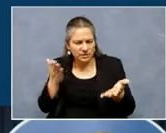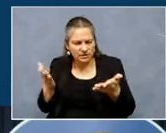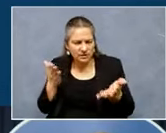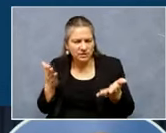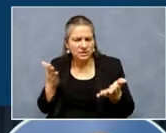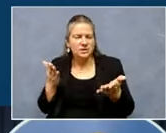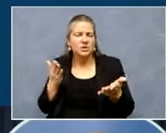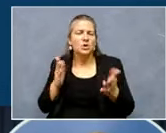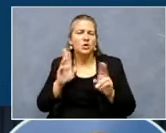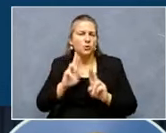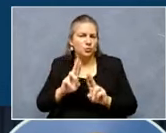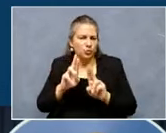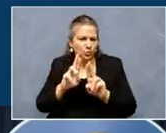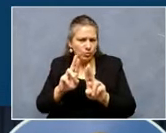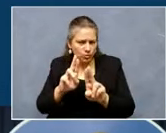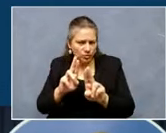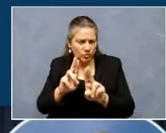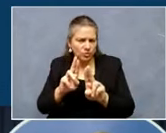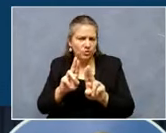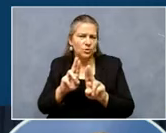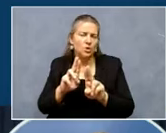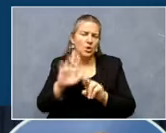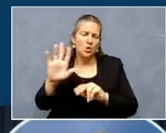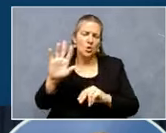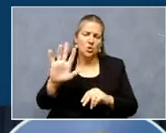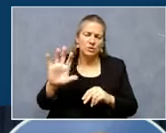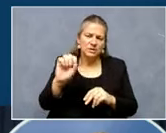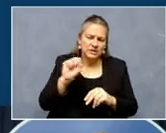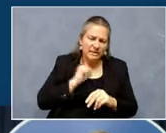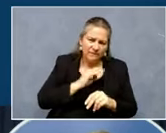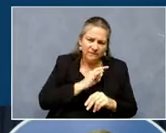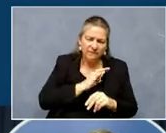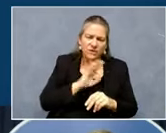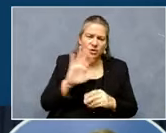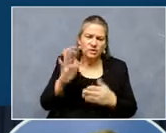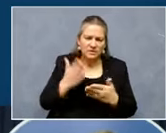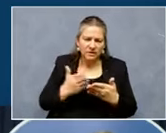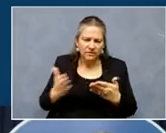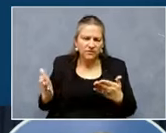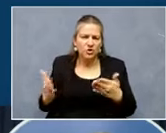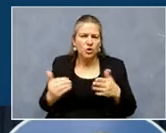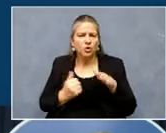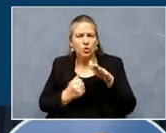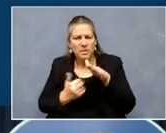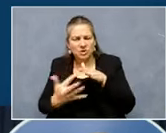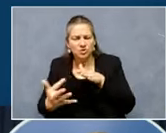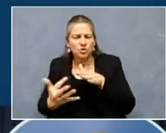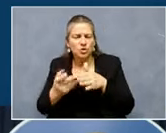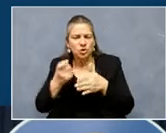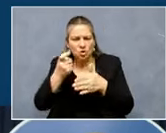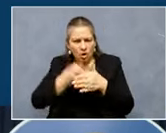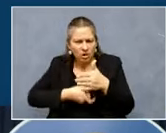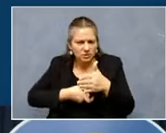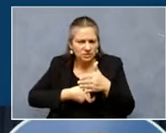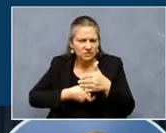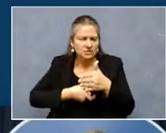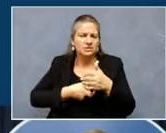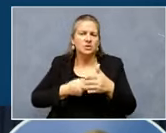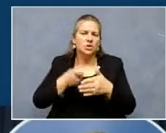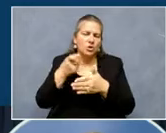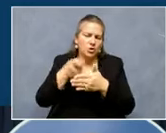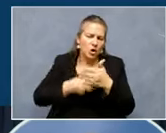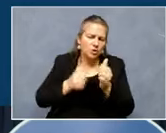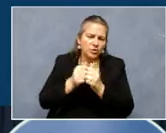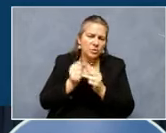ceremony, the use of funeral home equipment or staff, cremation or internment costs, costs associated with producing